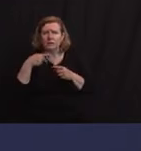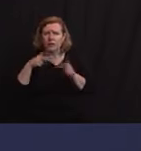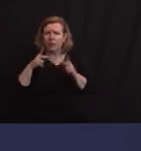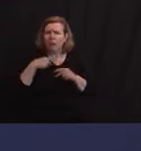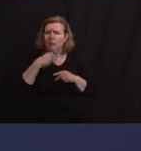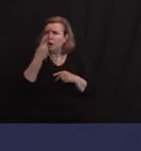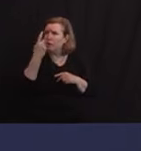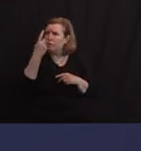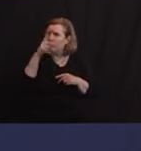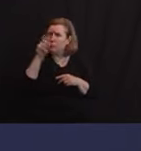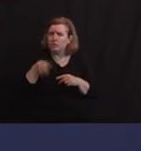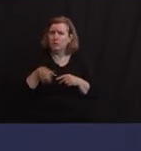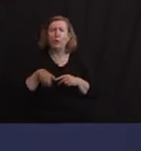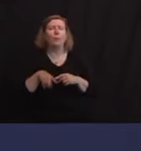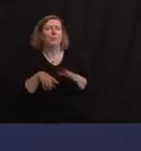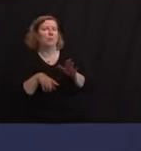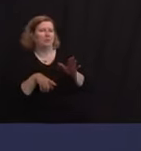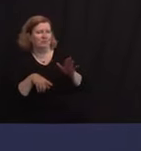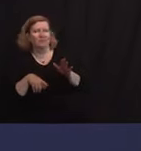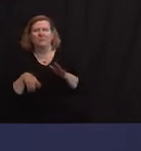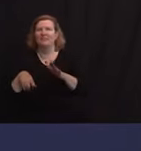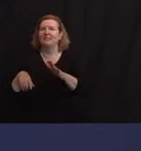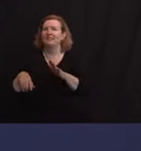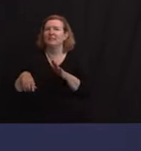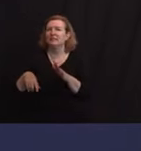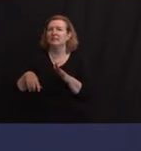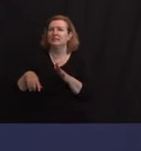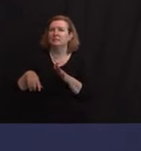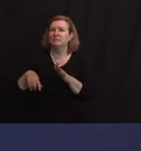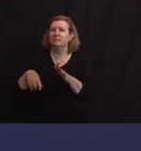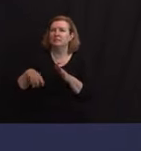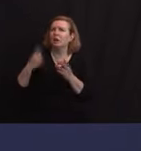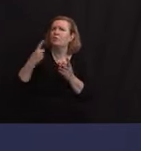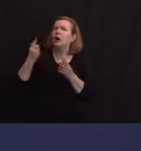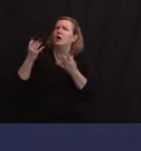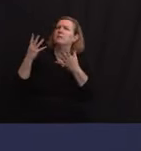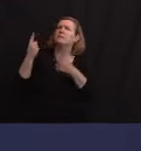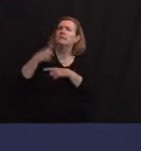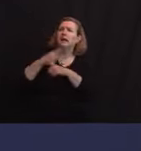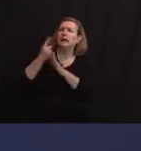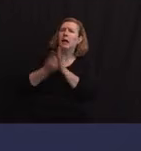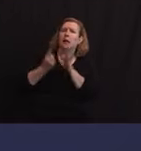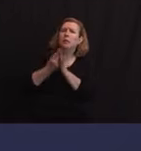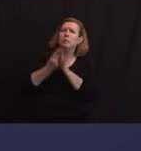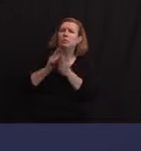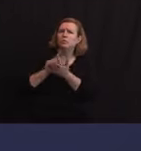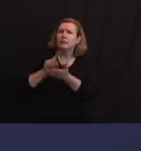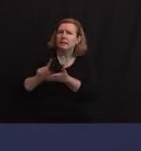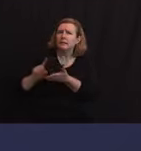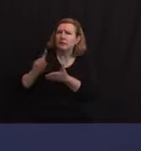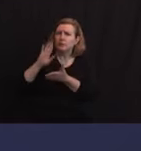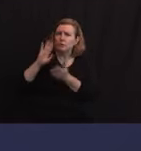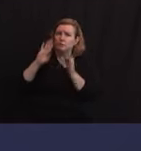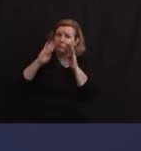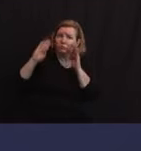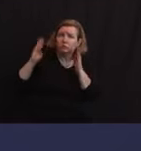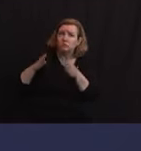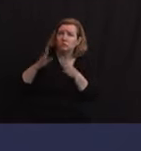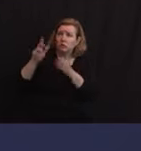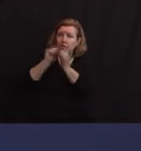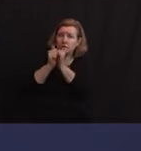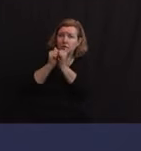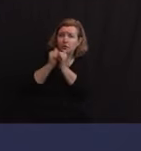In terms of, like, days or hours in a given week, I'm wondering how much time you plan to spend campaign. No, no designated. We're good,